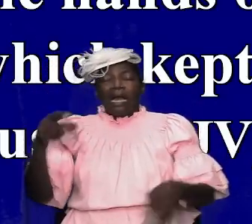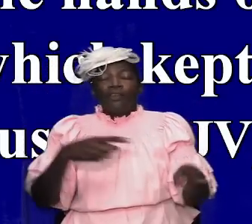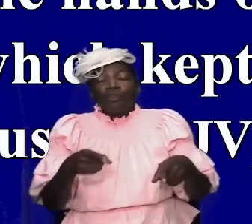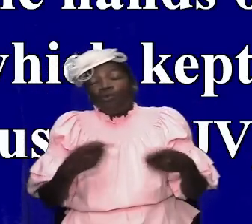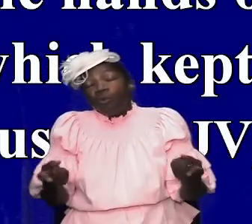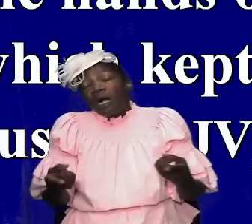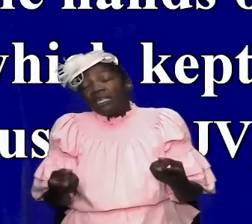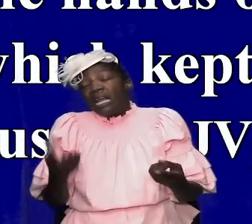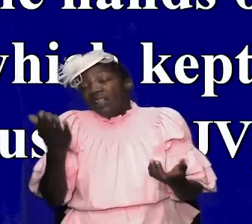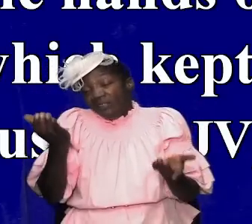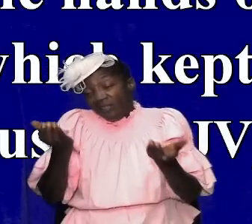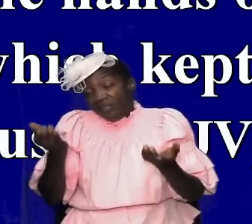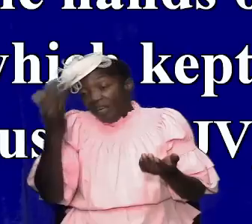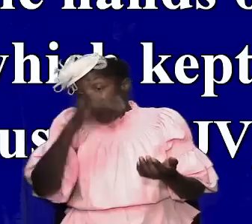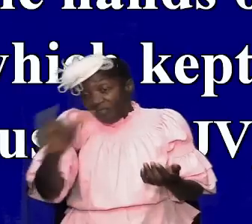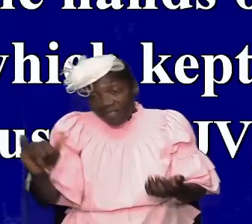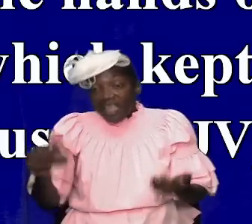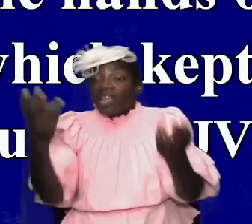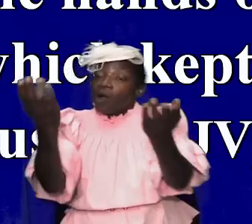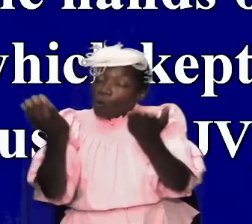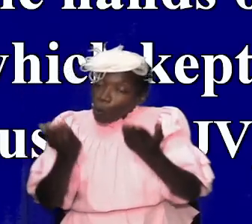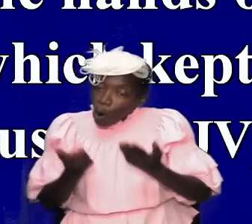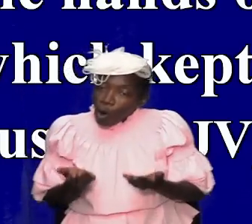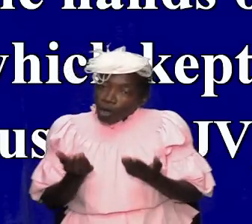but notice